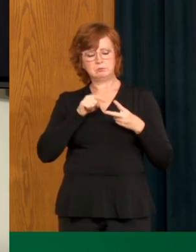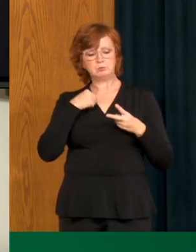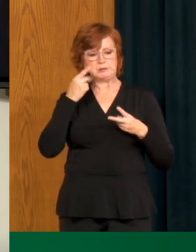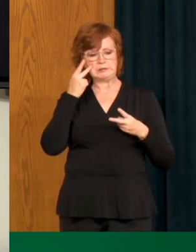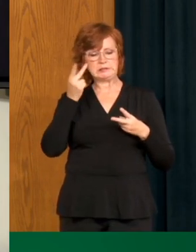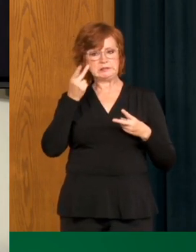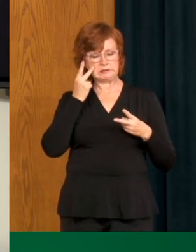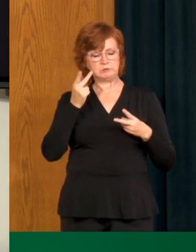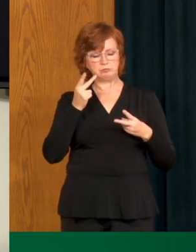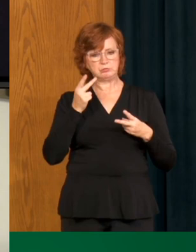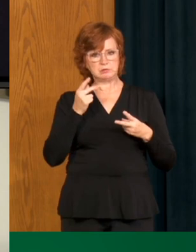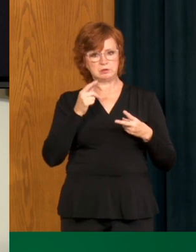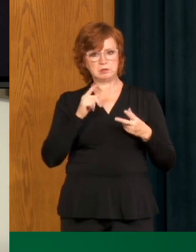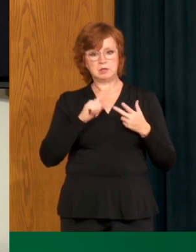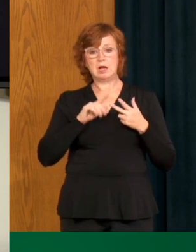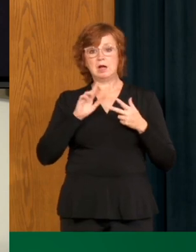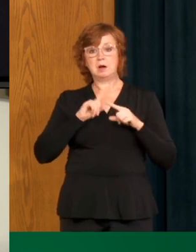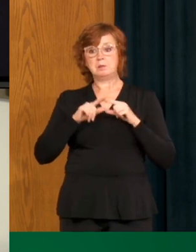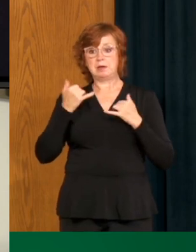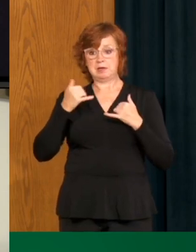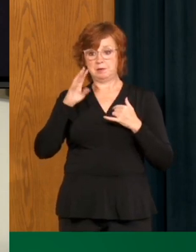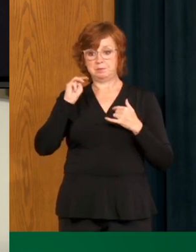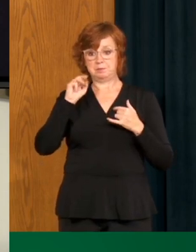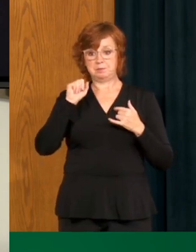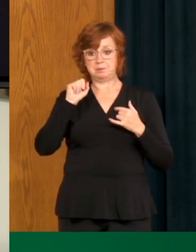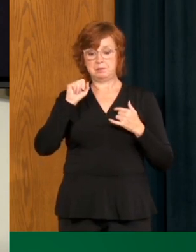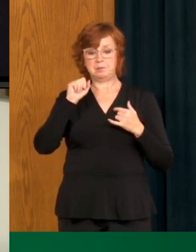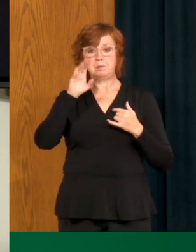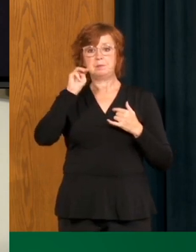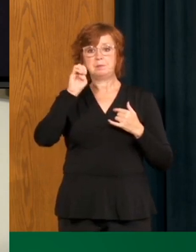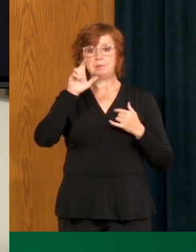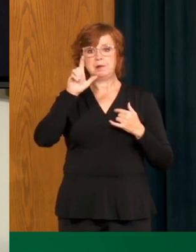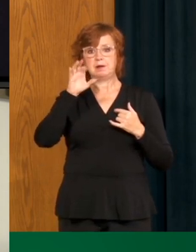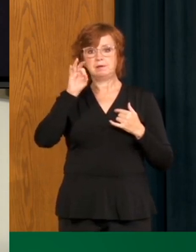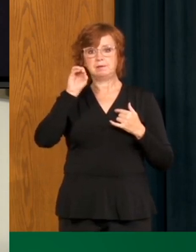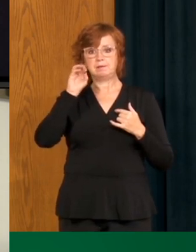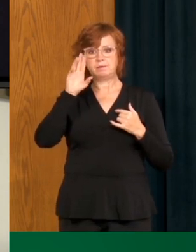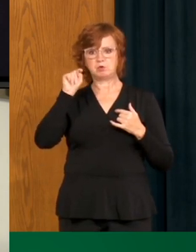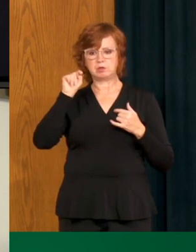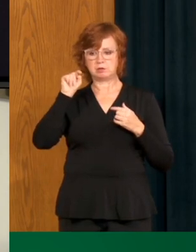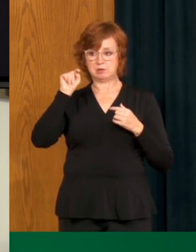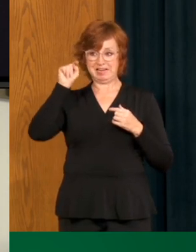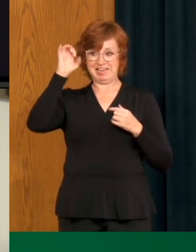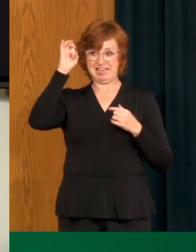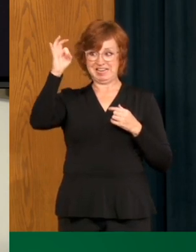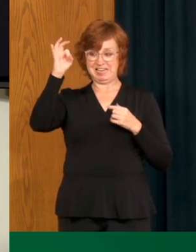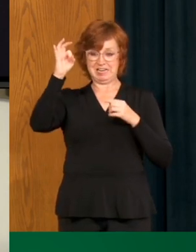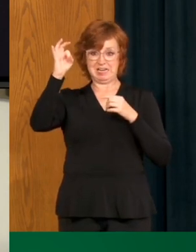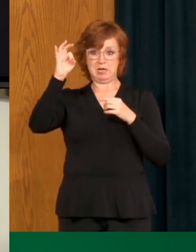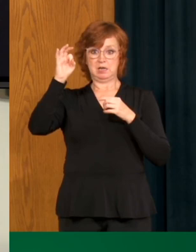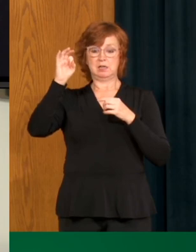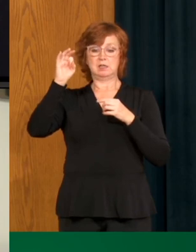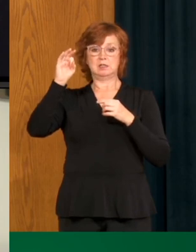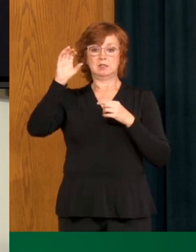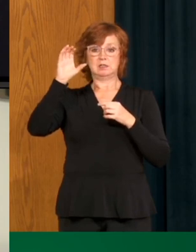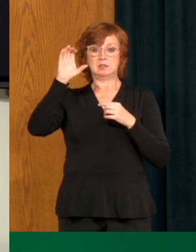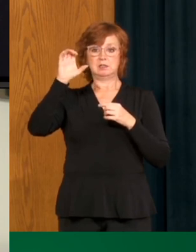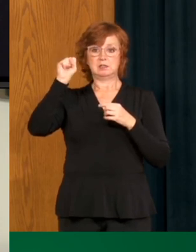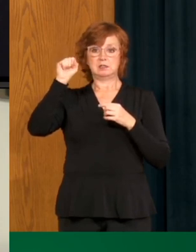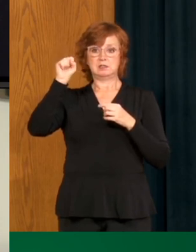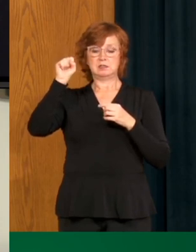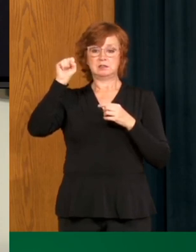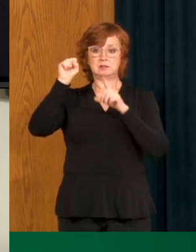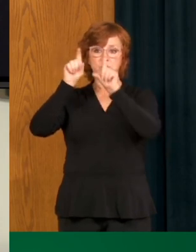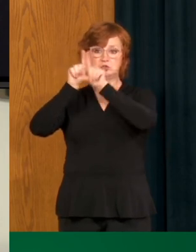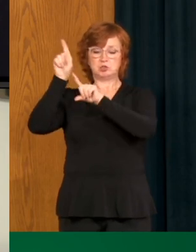you know, this communal living setting in Melford is hundreds of kilometres from the first outbreaks that we saw in communal living settings in the southwest of the province.